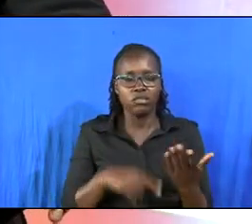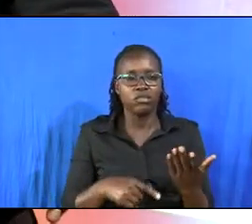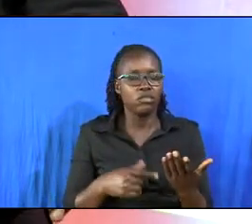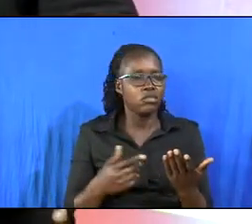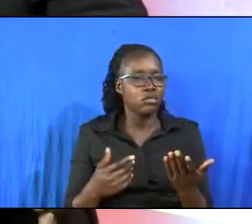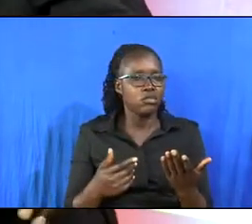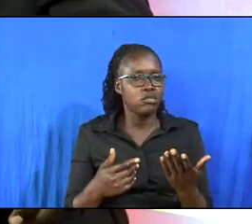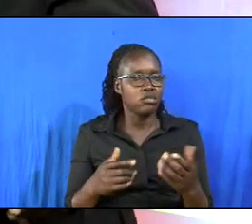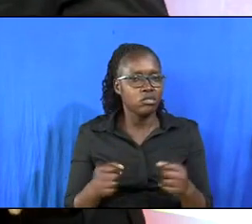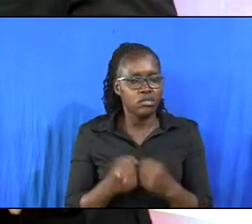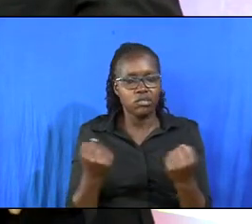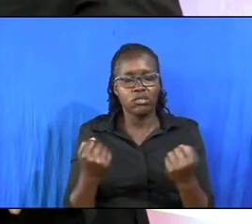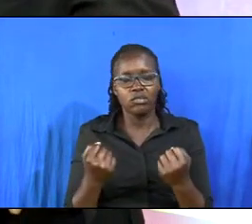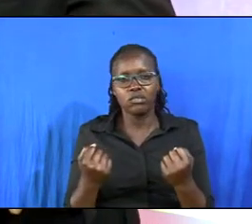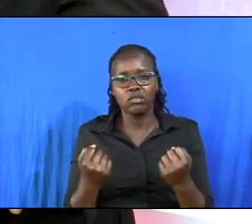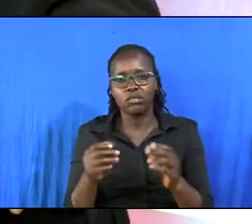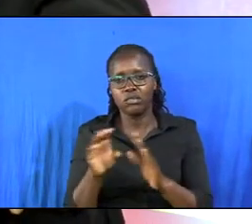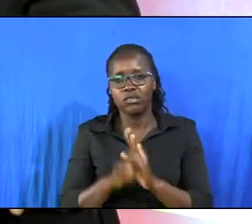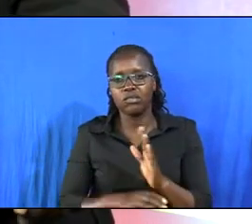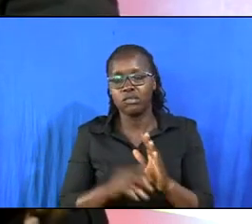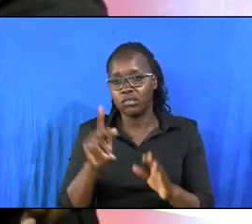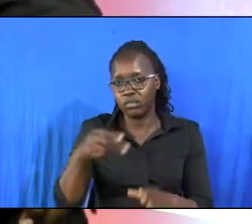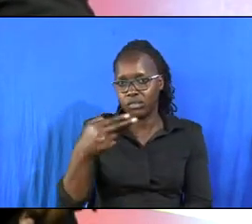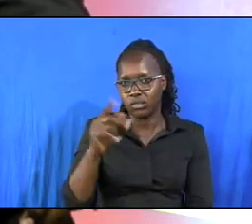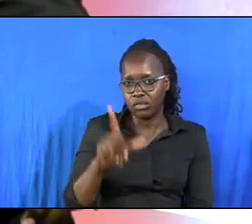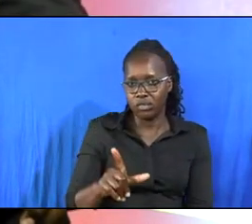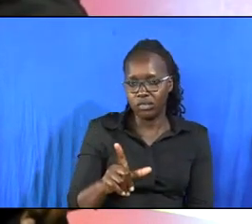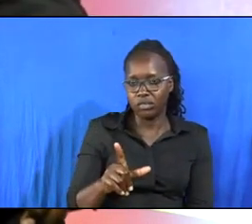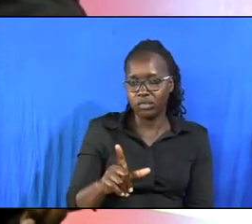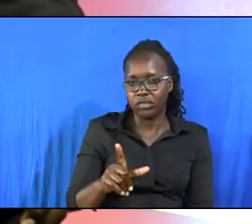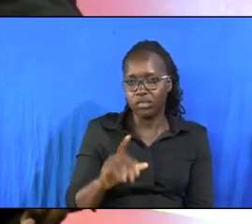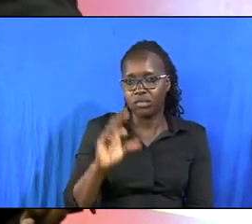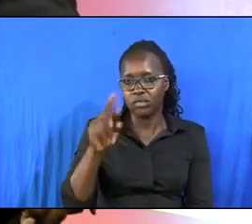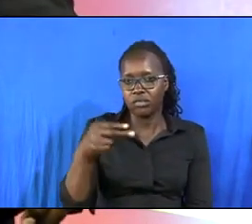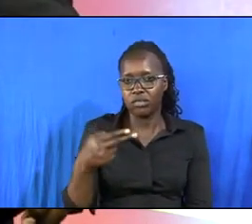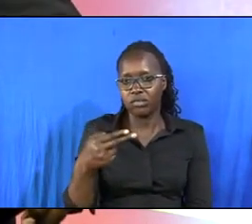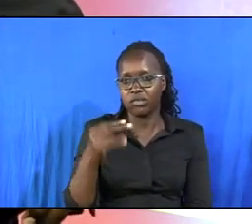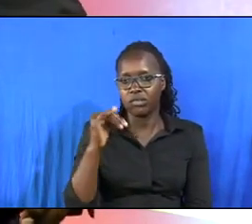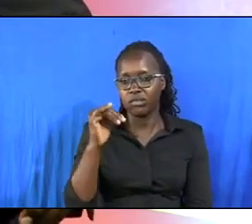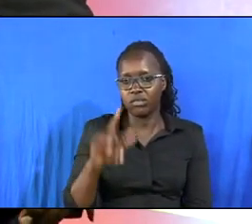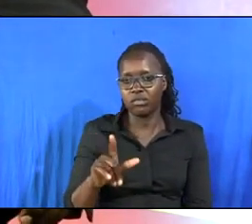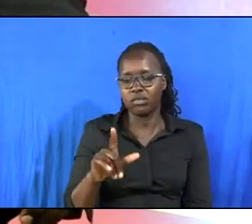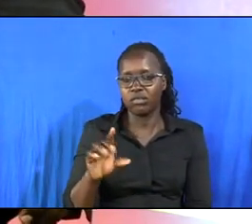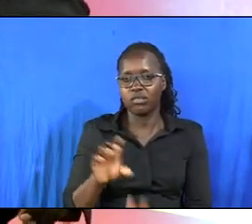Philippians chapter 3 verse 12. Philippians chapter 3 verse 12 and 13.